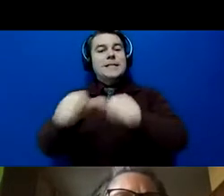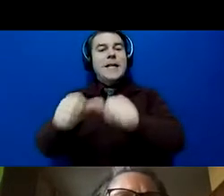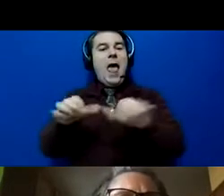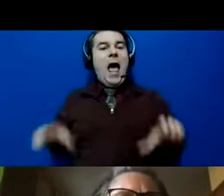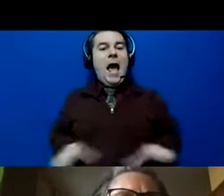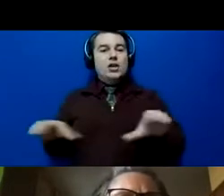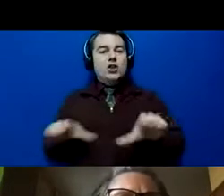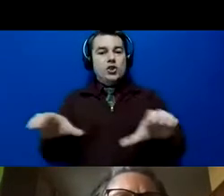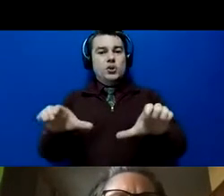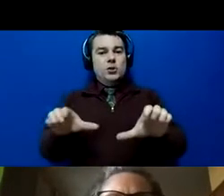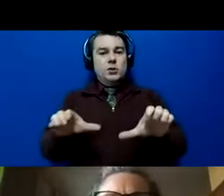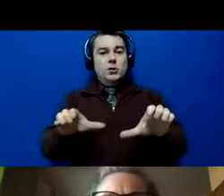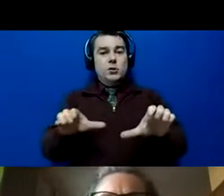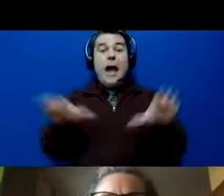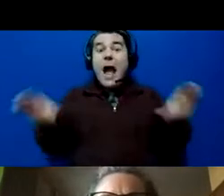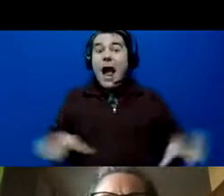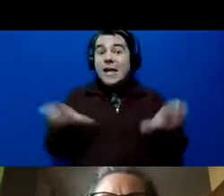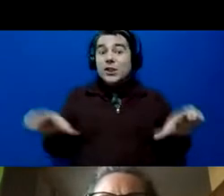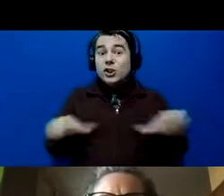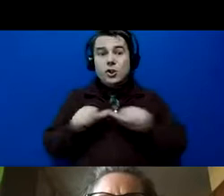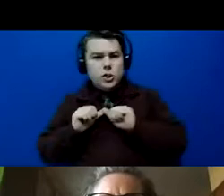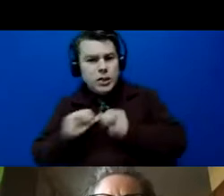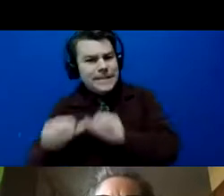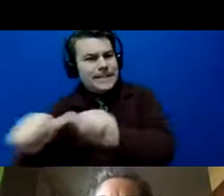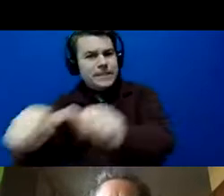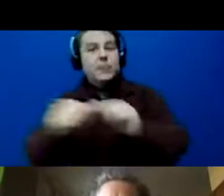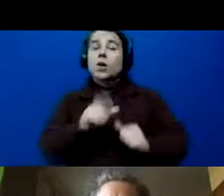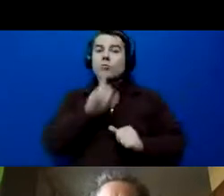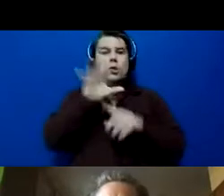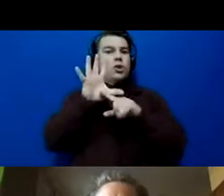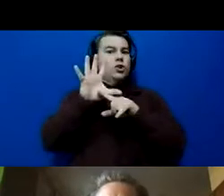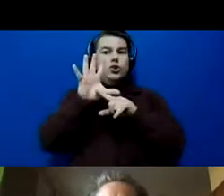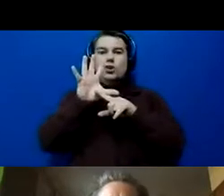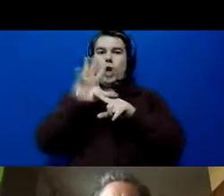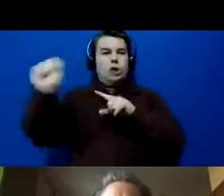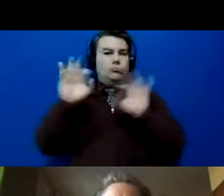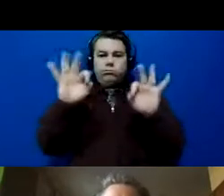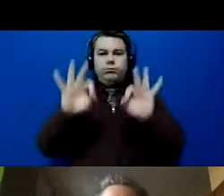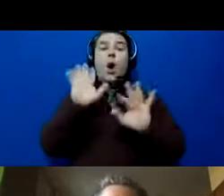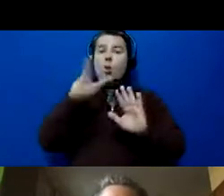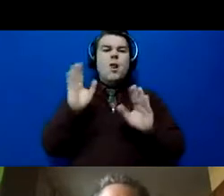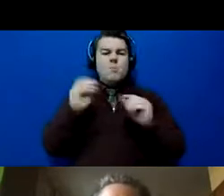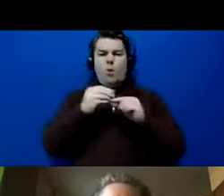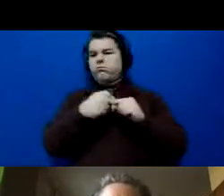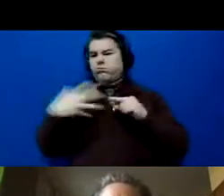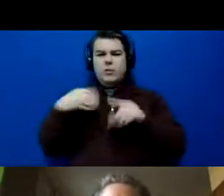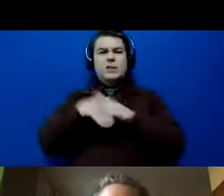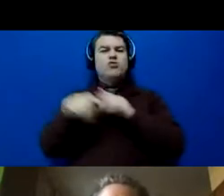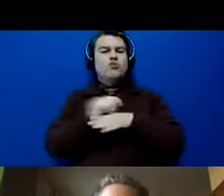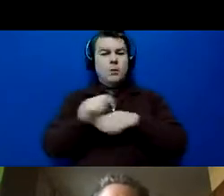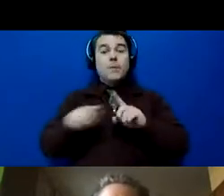consistent action on here. And it is absolutely awesome. And I will go into more detail in our training. But just know,